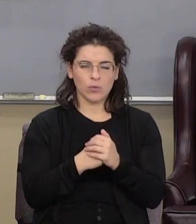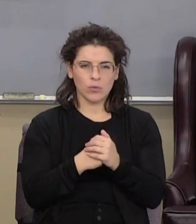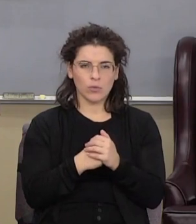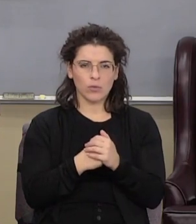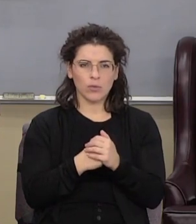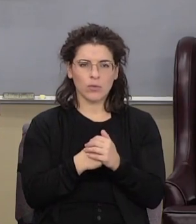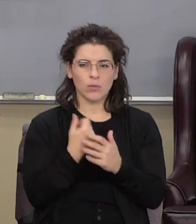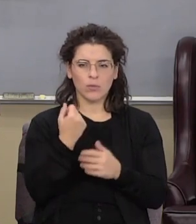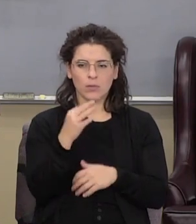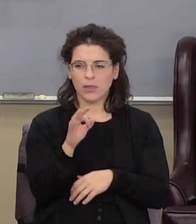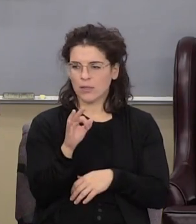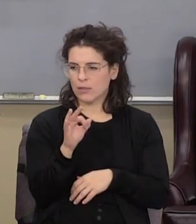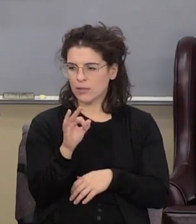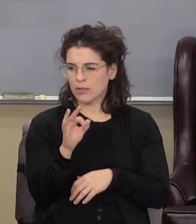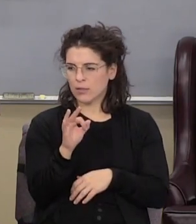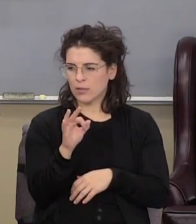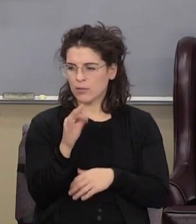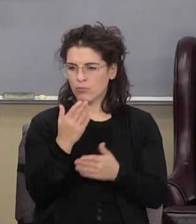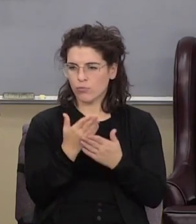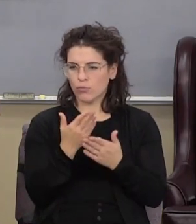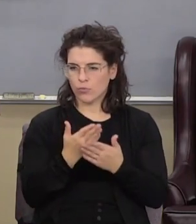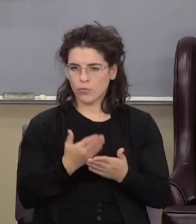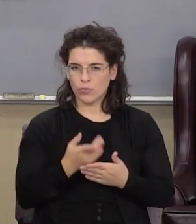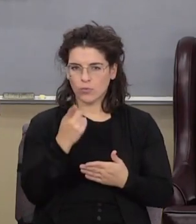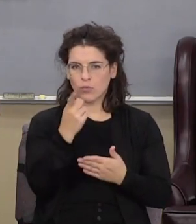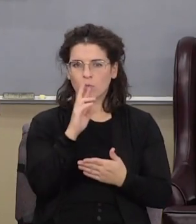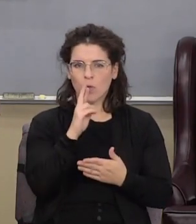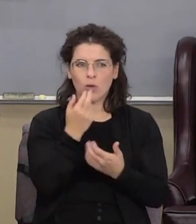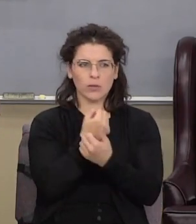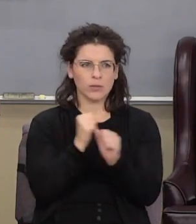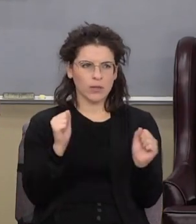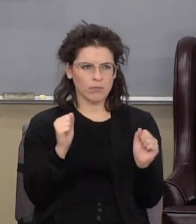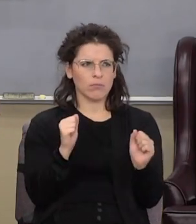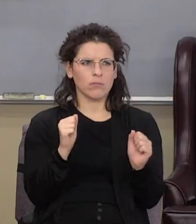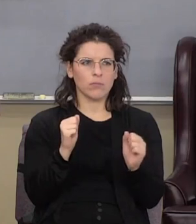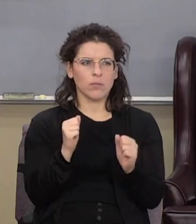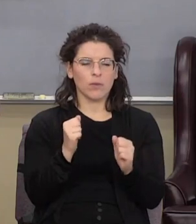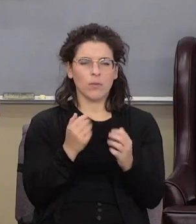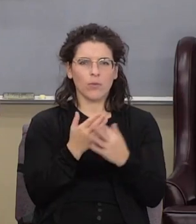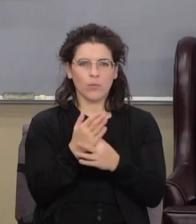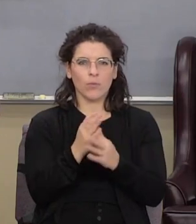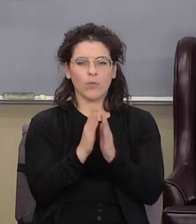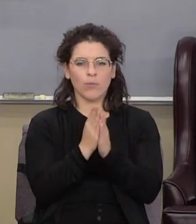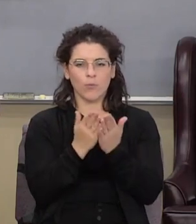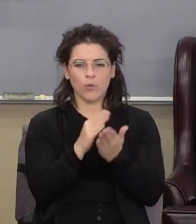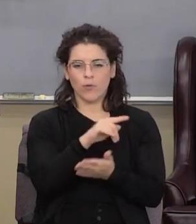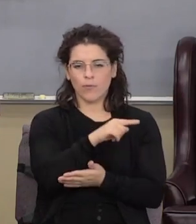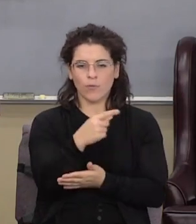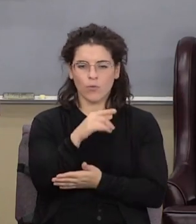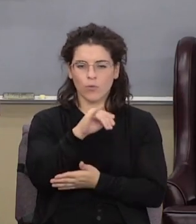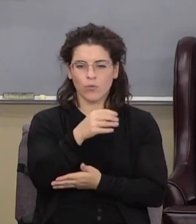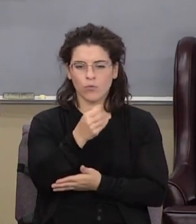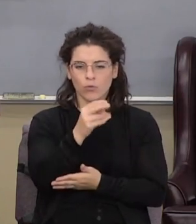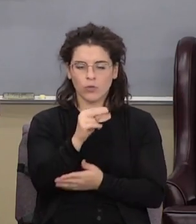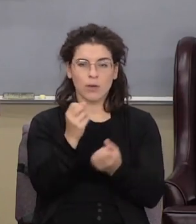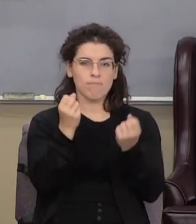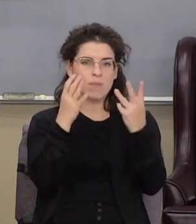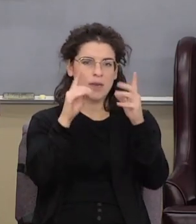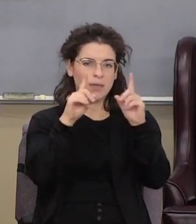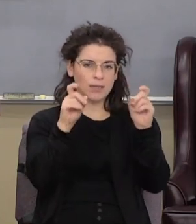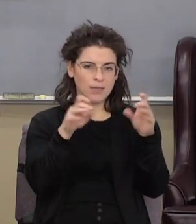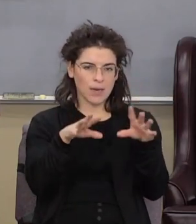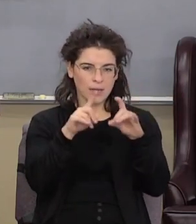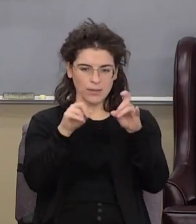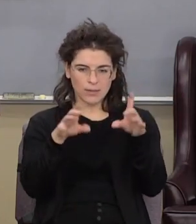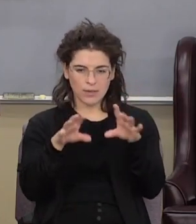and it was 19 proofs that you're saved and you went through the book of 1st John which is many tests about whether